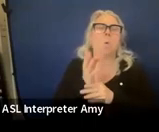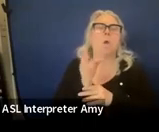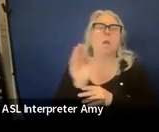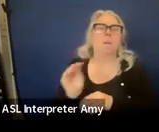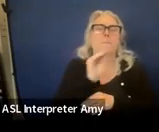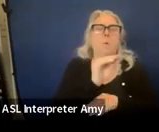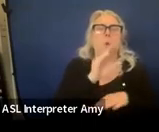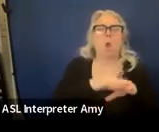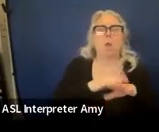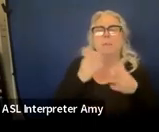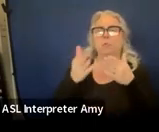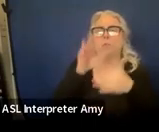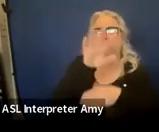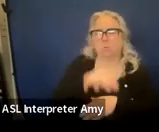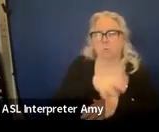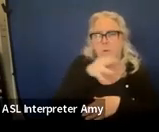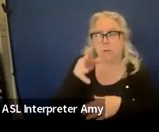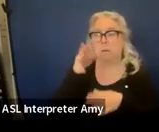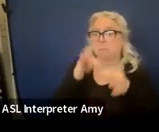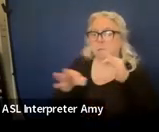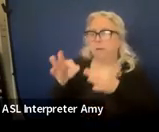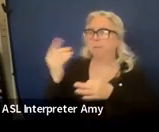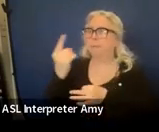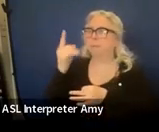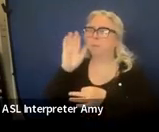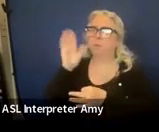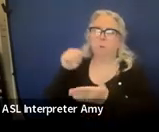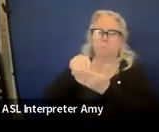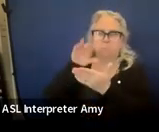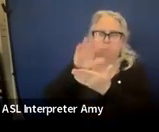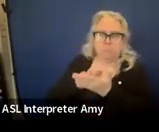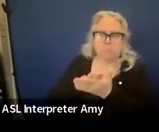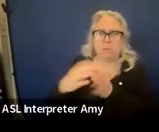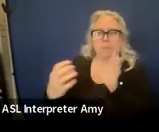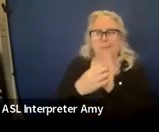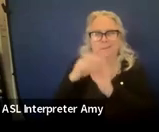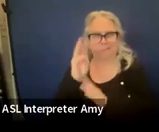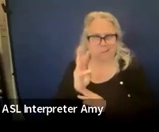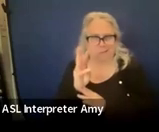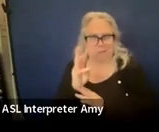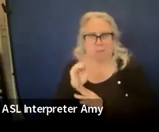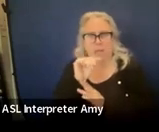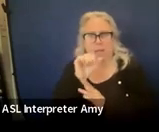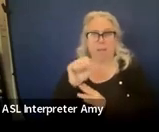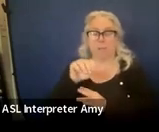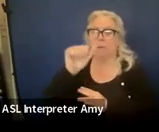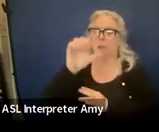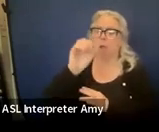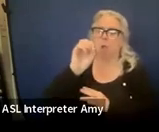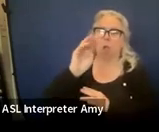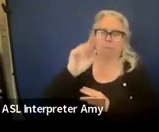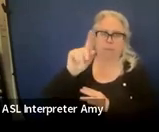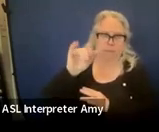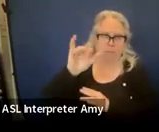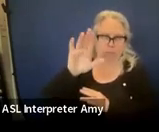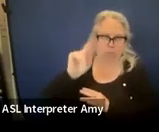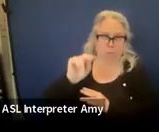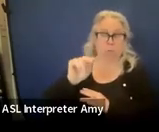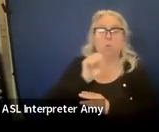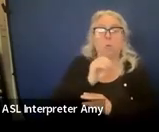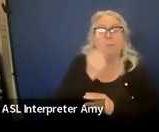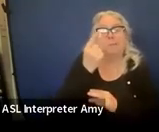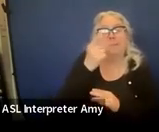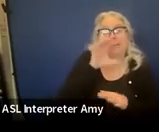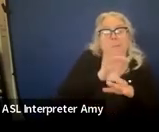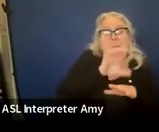versus something that you would document in section six as an accommodation. So that consultation is